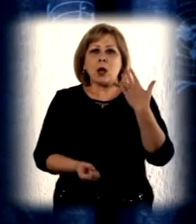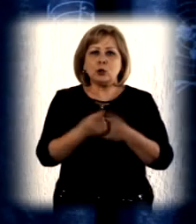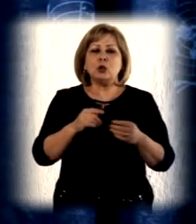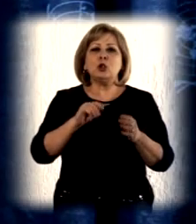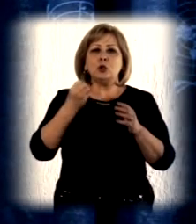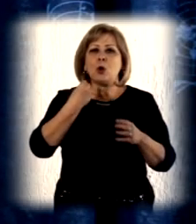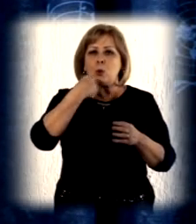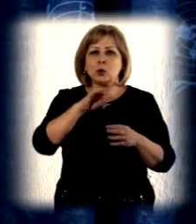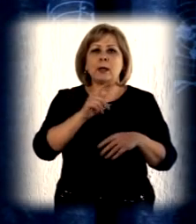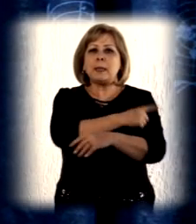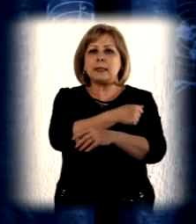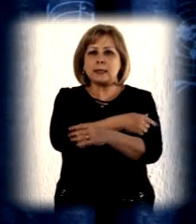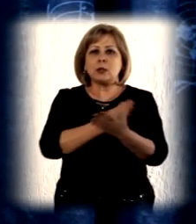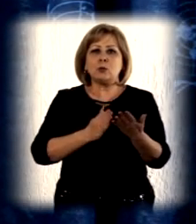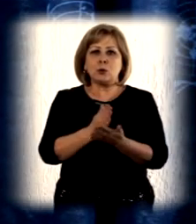services for children.